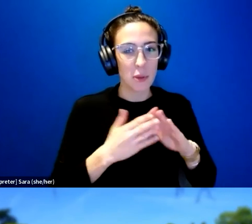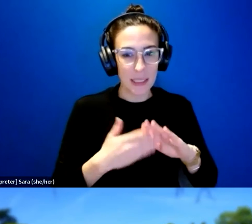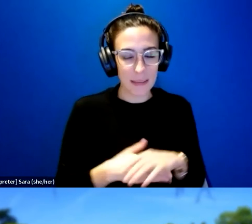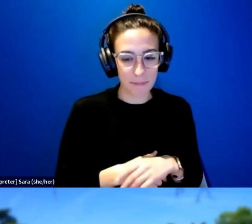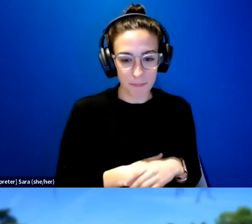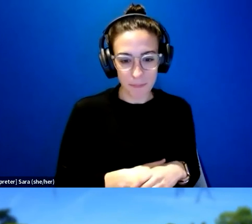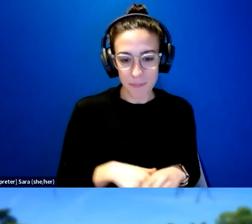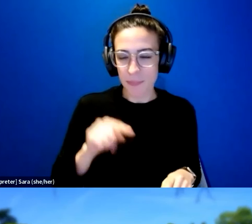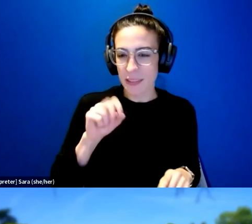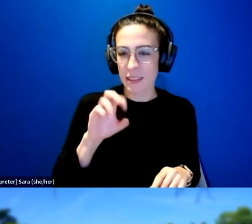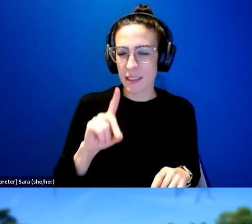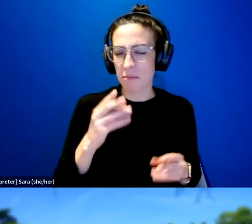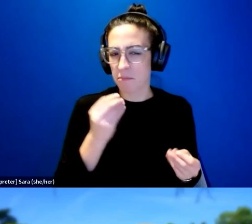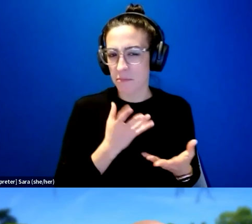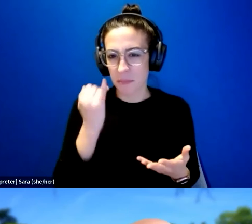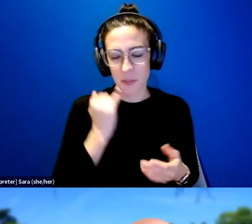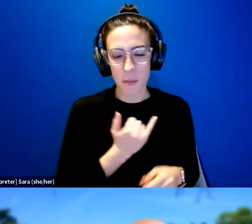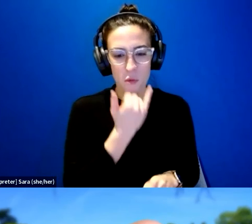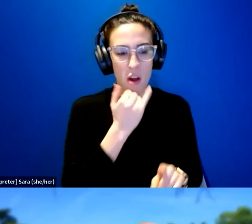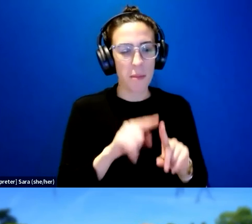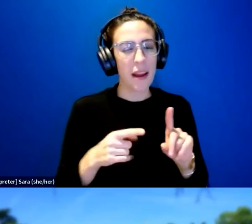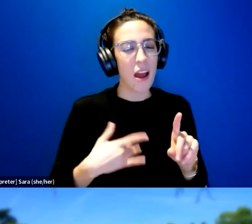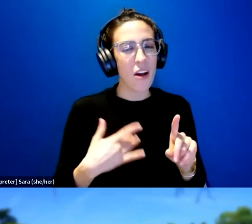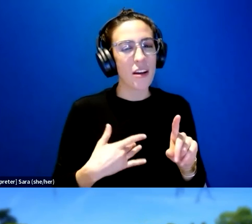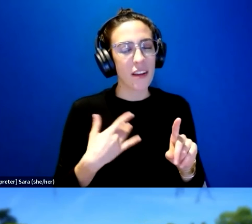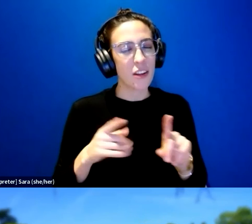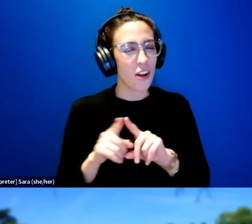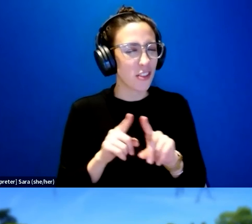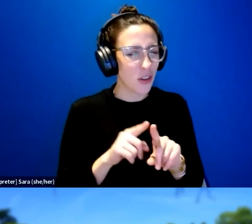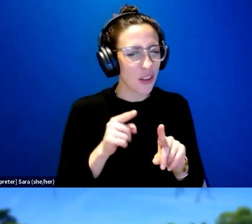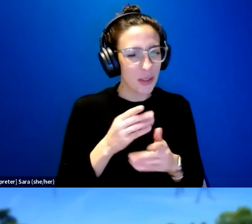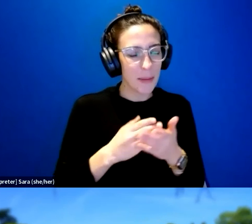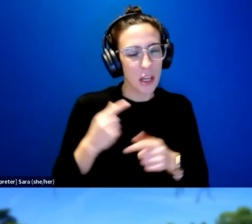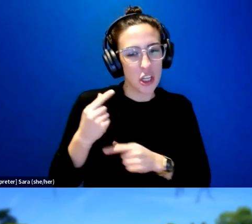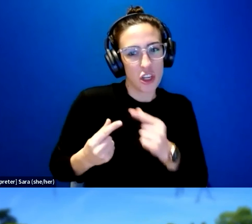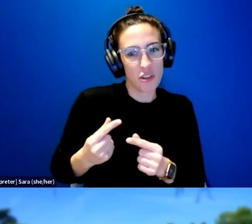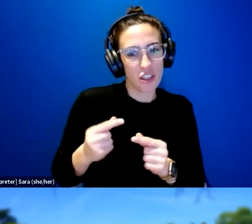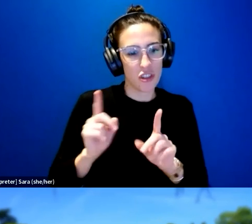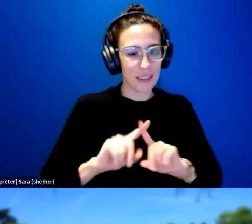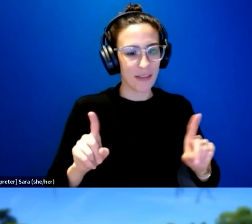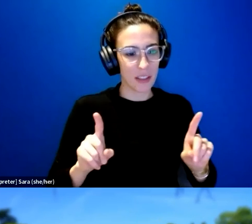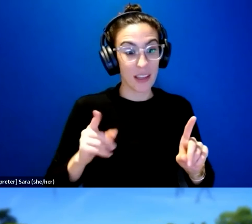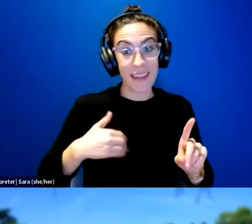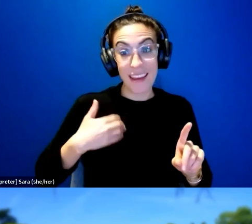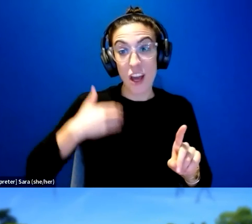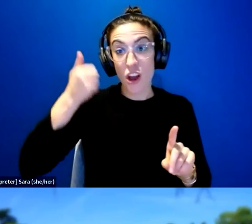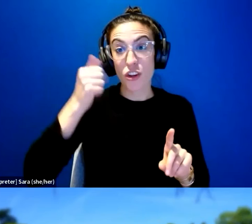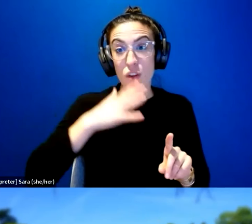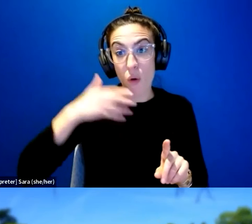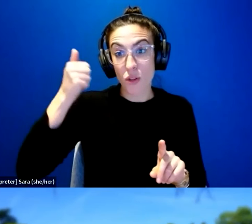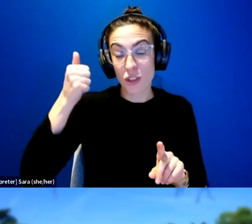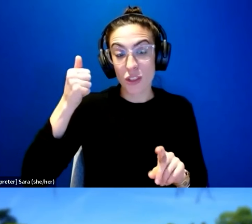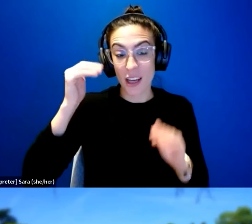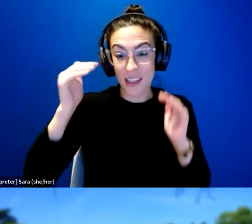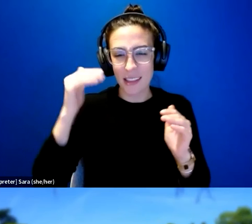Correct me if I'm wrong, but I also got the impression that there was a generational difference. Whereas the younger, older adults tended to